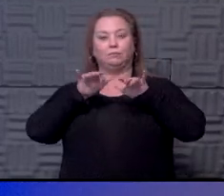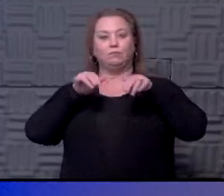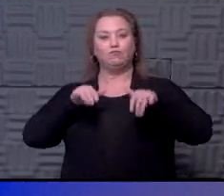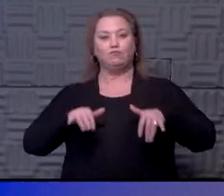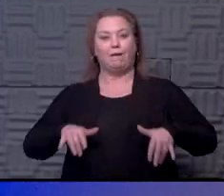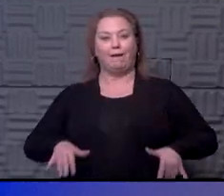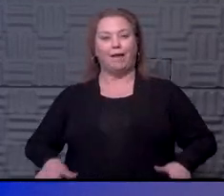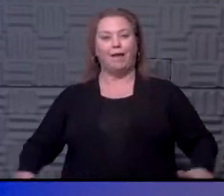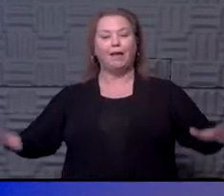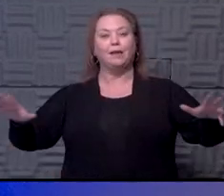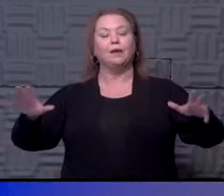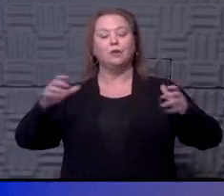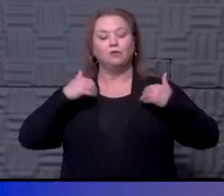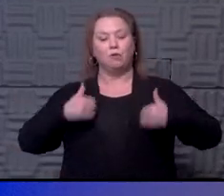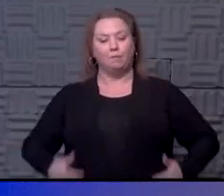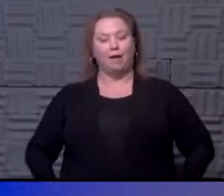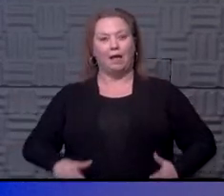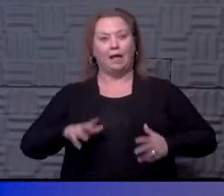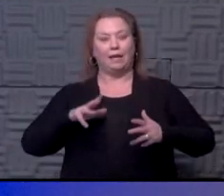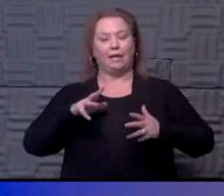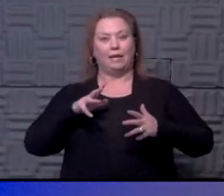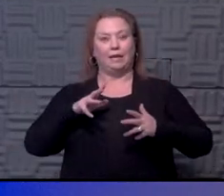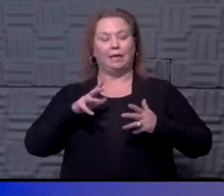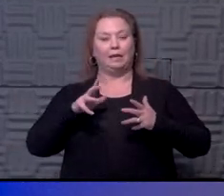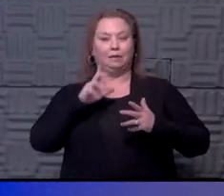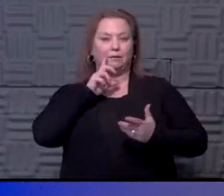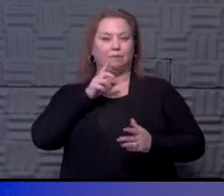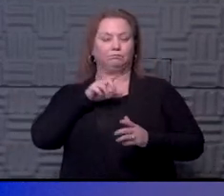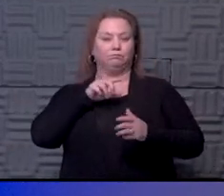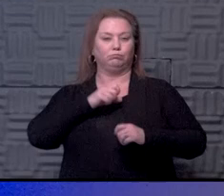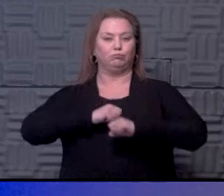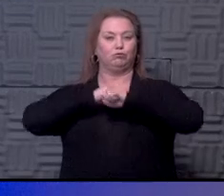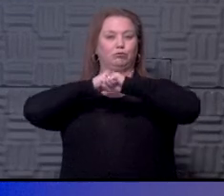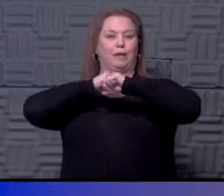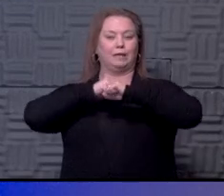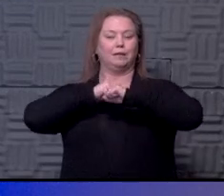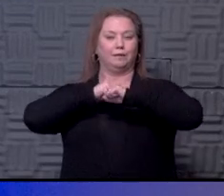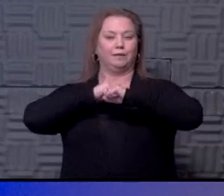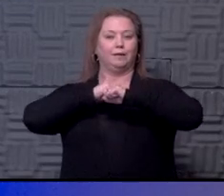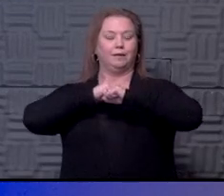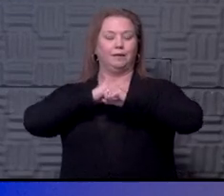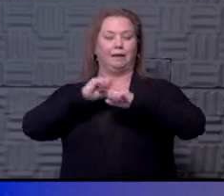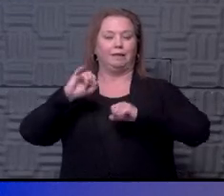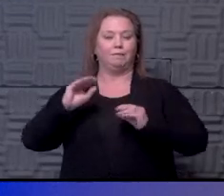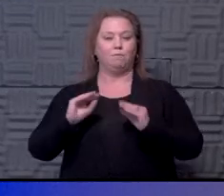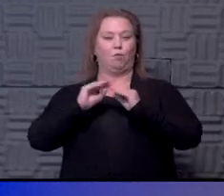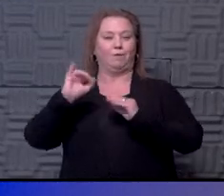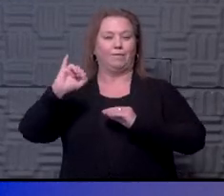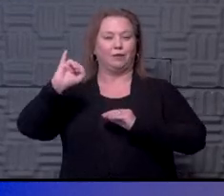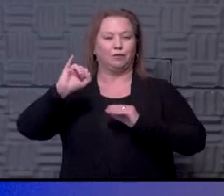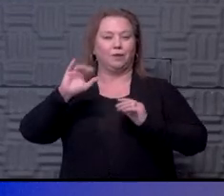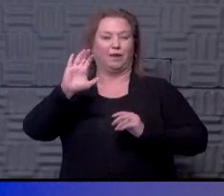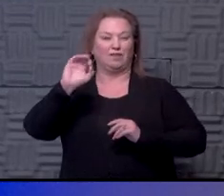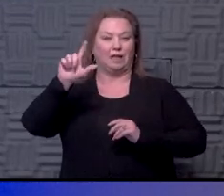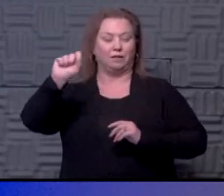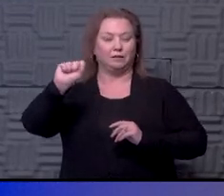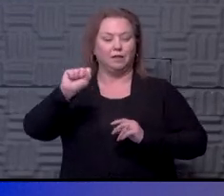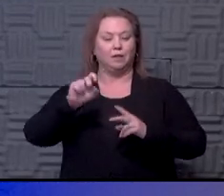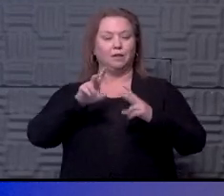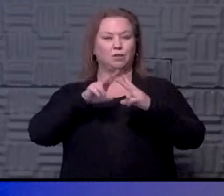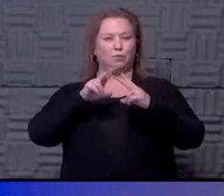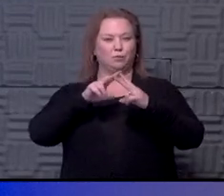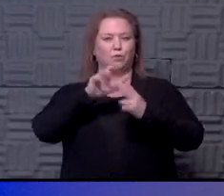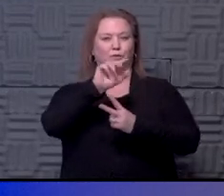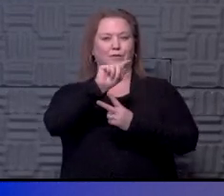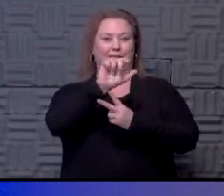get the virus that is out in the bloodstream to help prevent infection of further cells. So that is the two